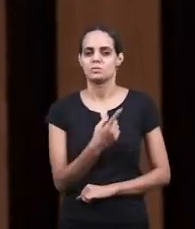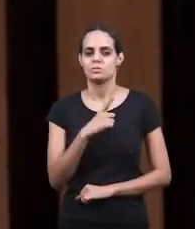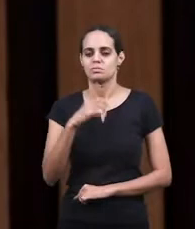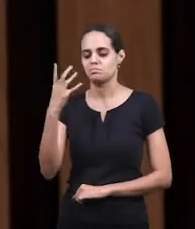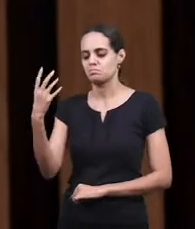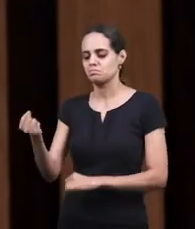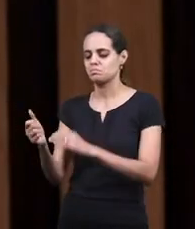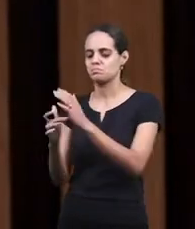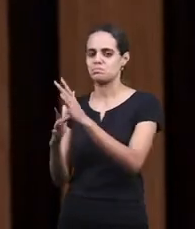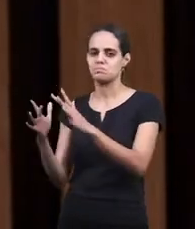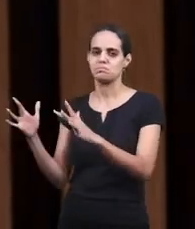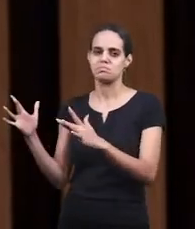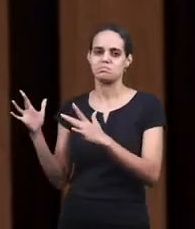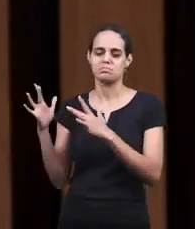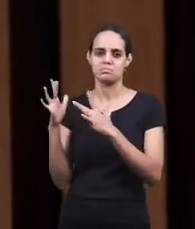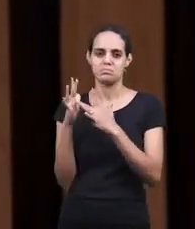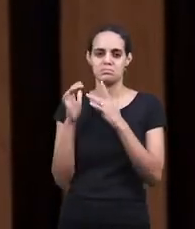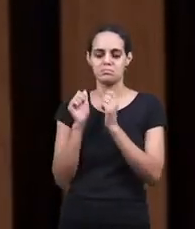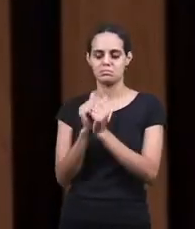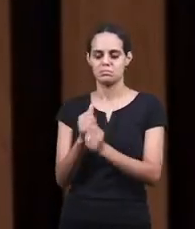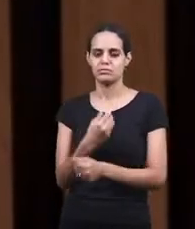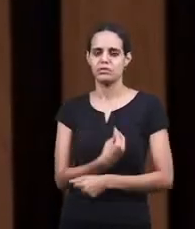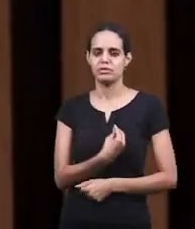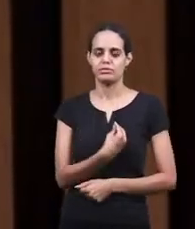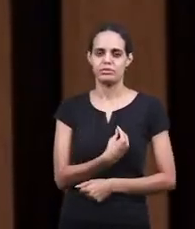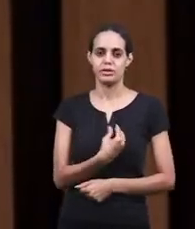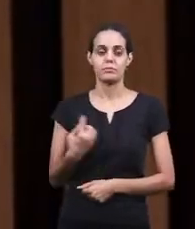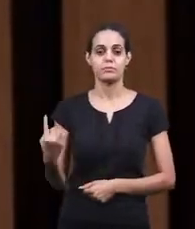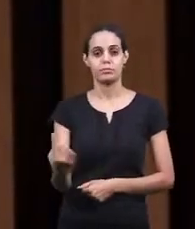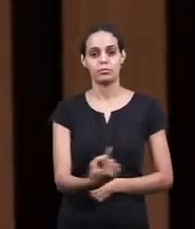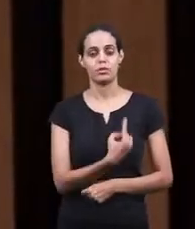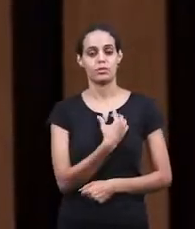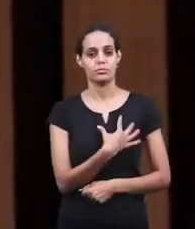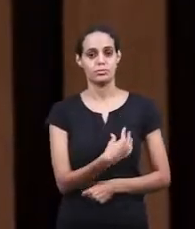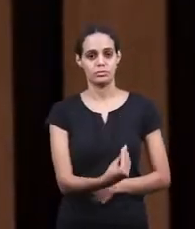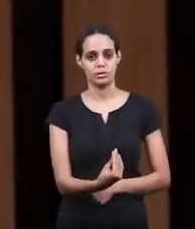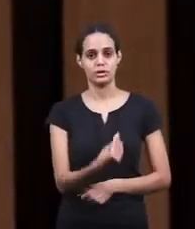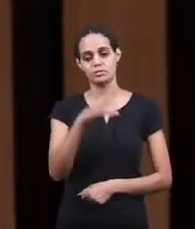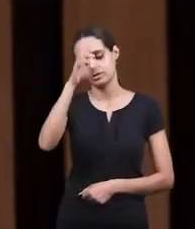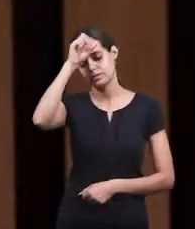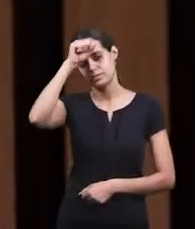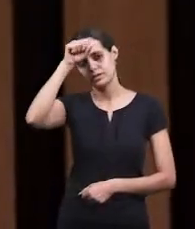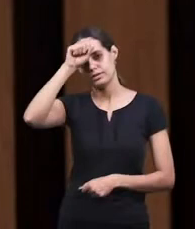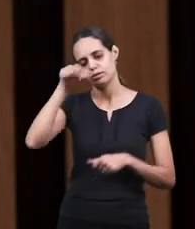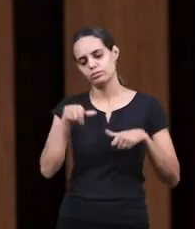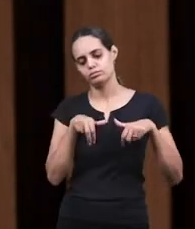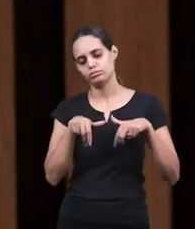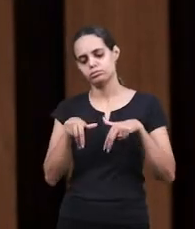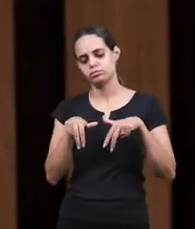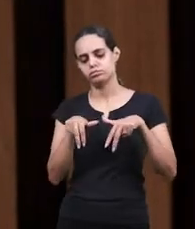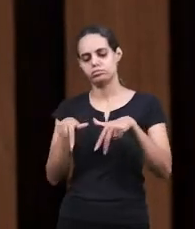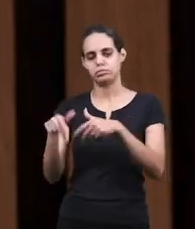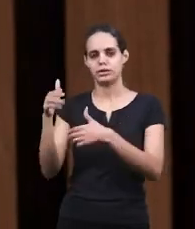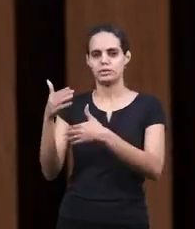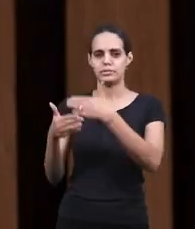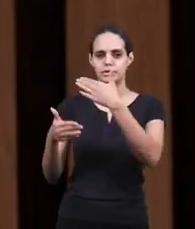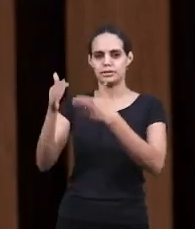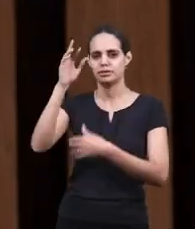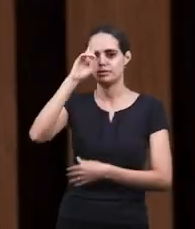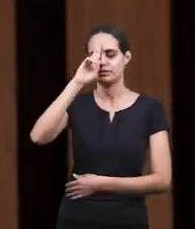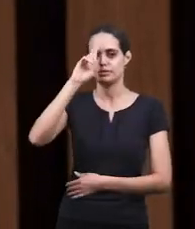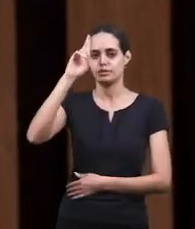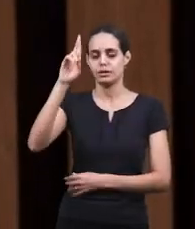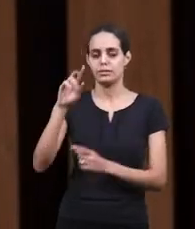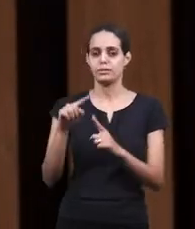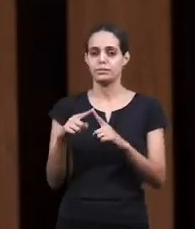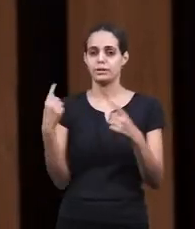about the life we have with jesus our children are learning about how to walk in the ways of the lord grow up in the lord's presence